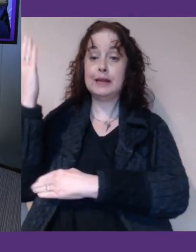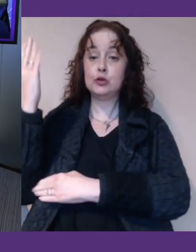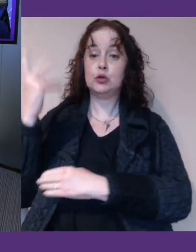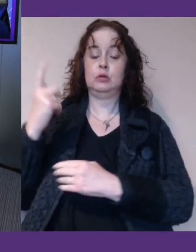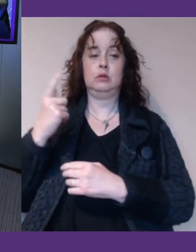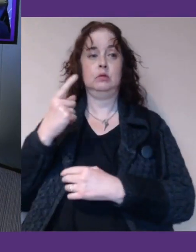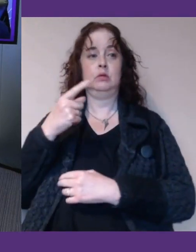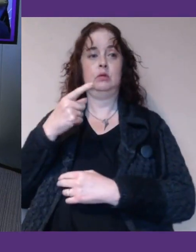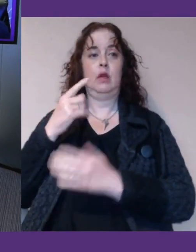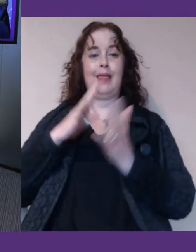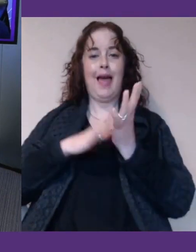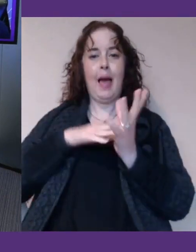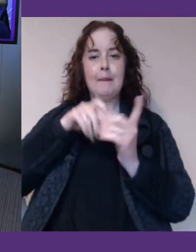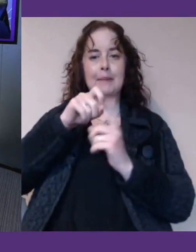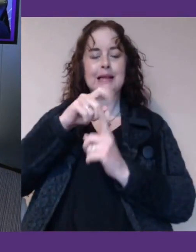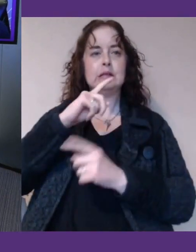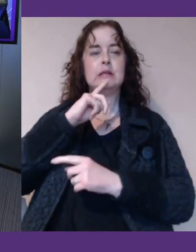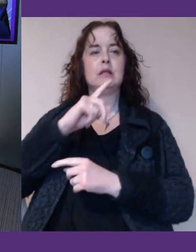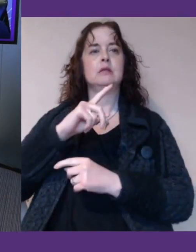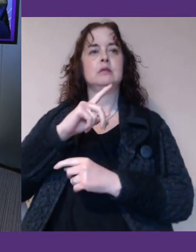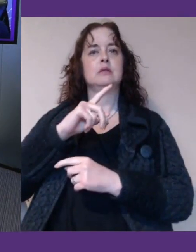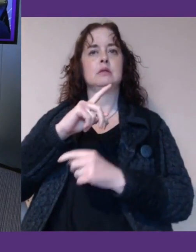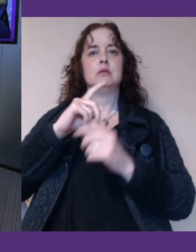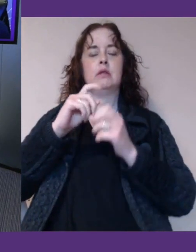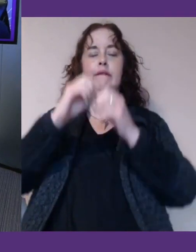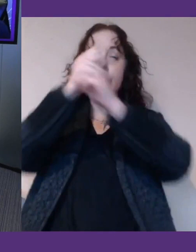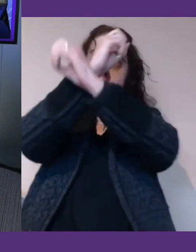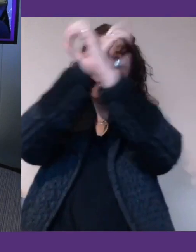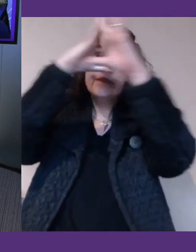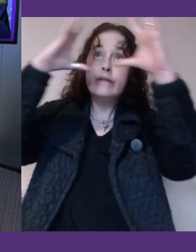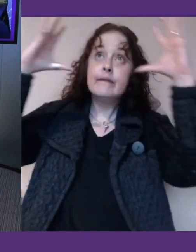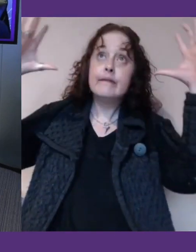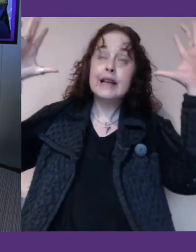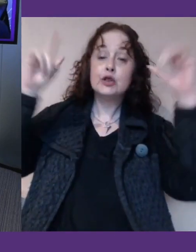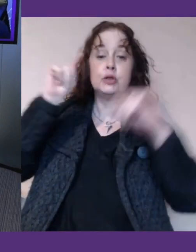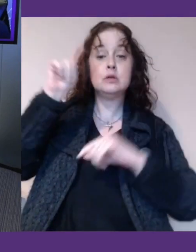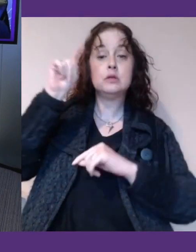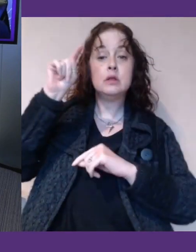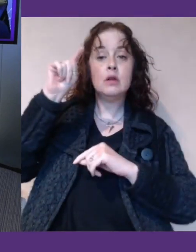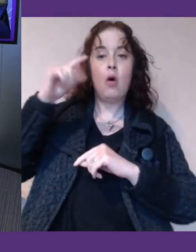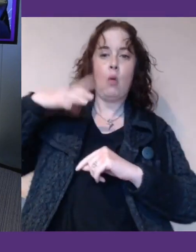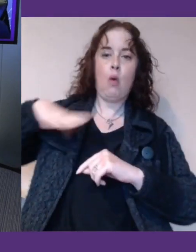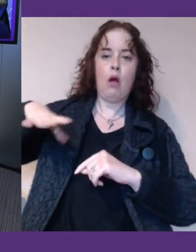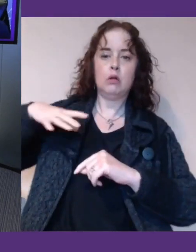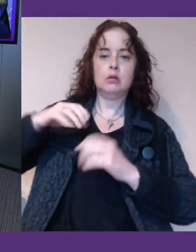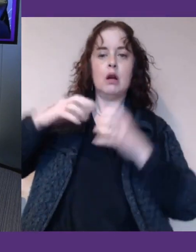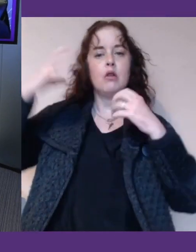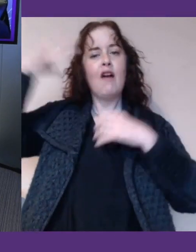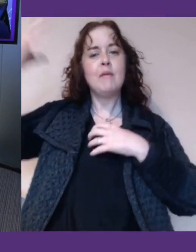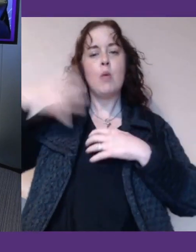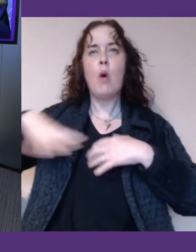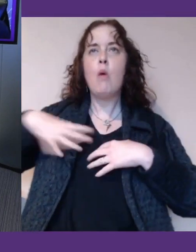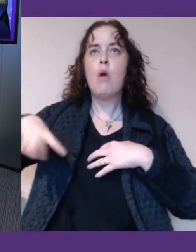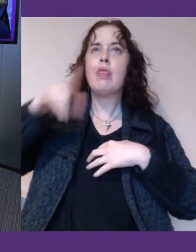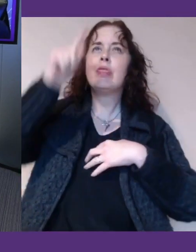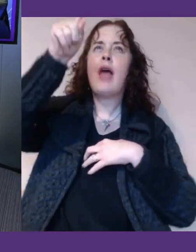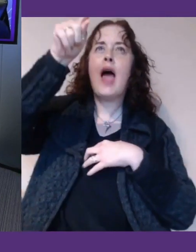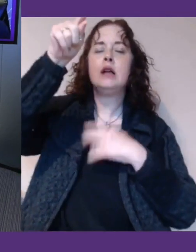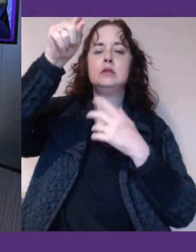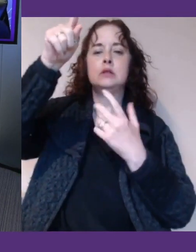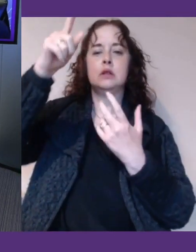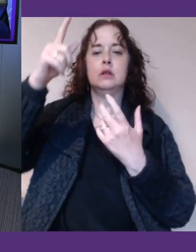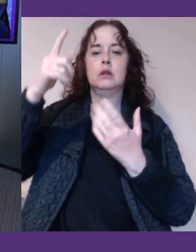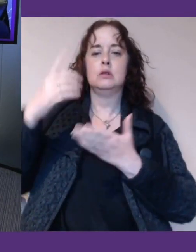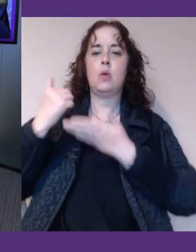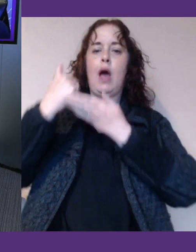a kind of an overall vision or desire from the government to, in his words, help make the